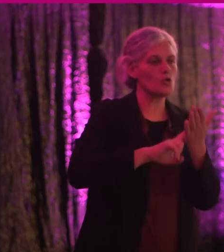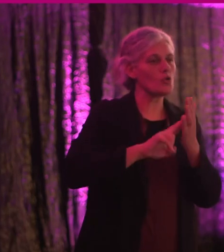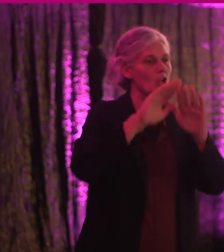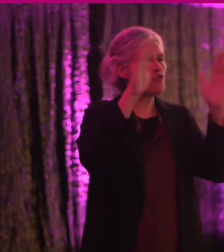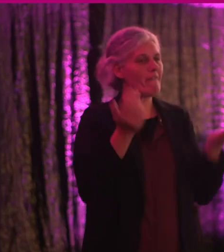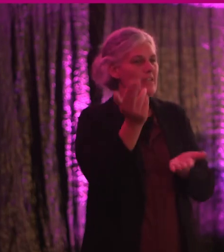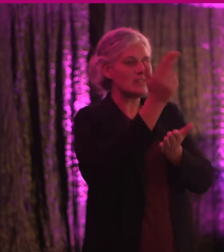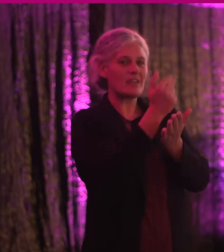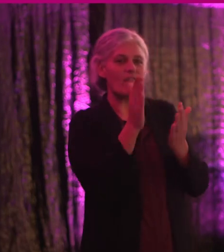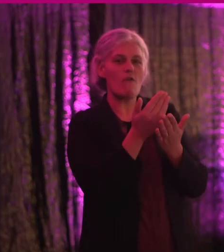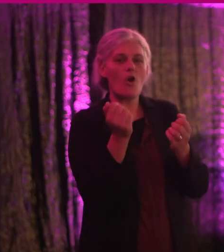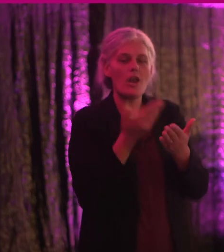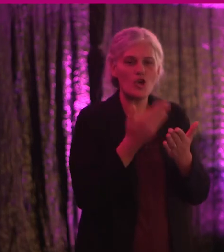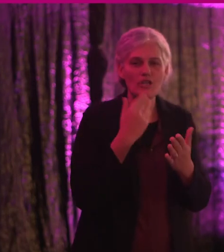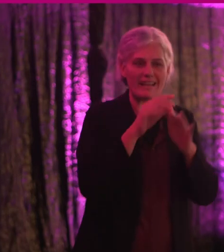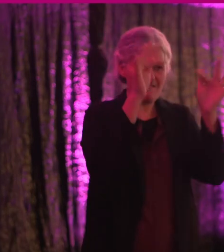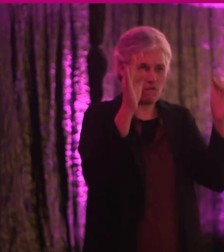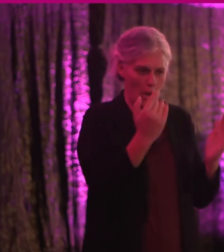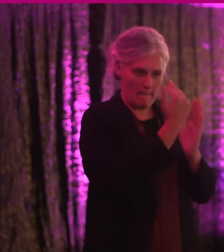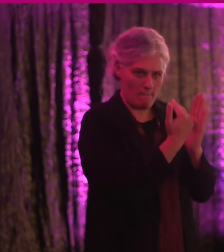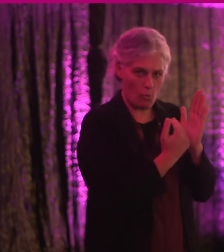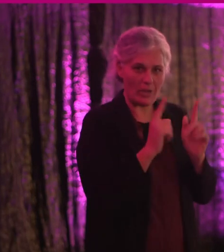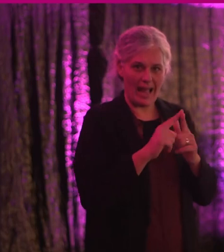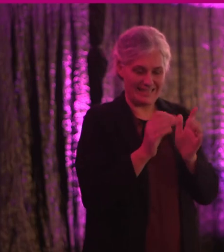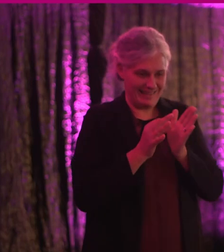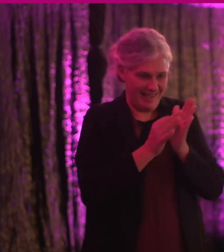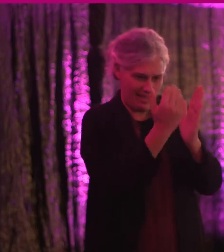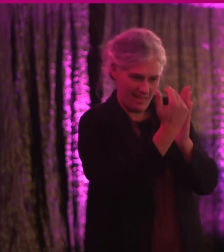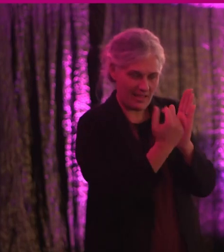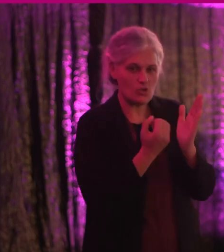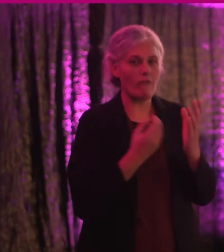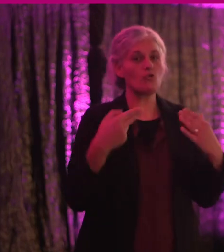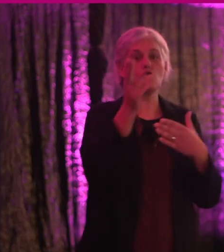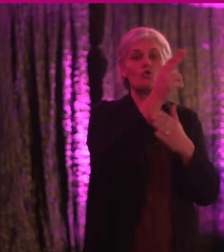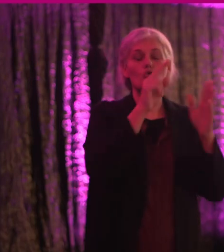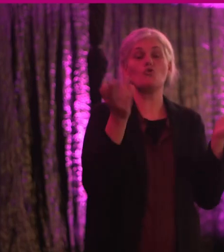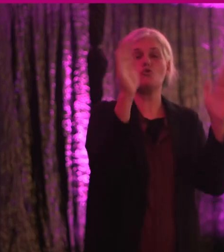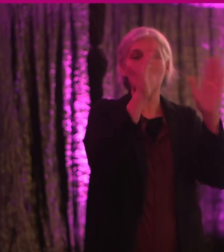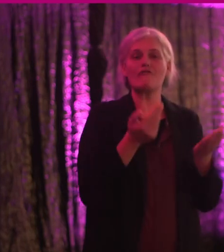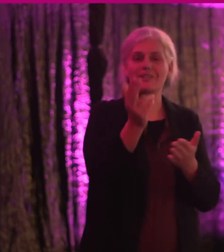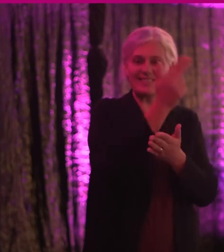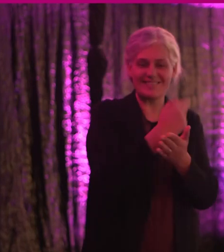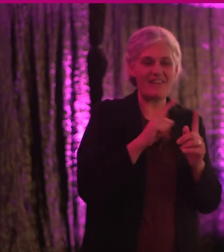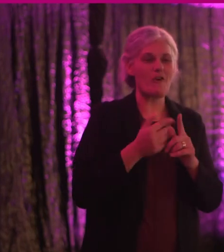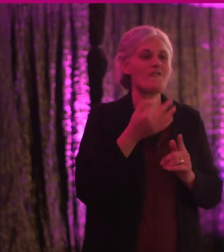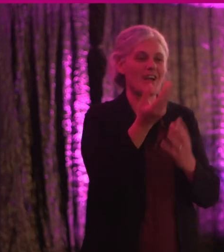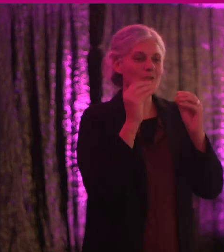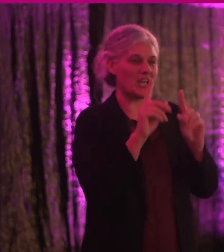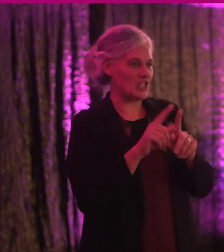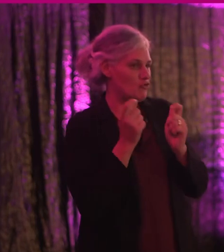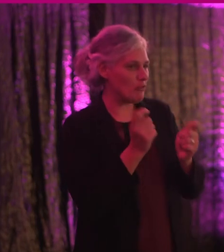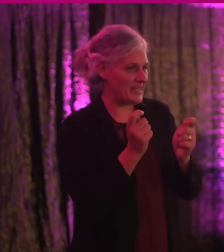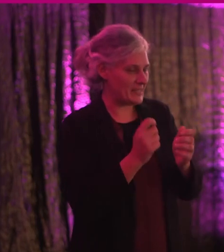universal design for learning framework and their subsequent guidelines on universal design for learning for further education and training.